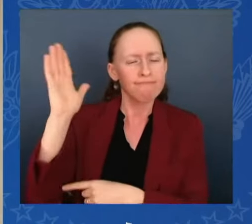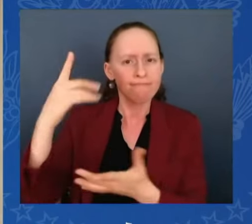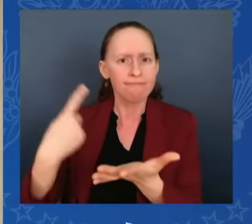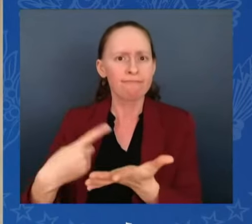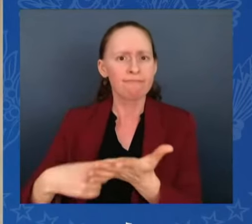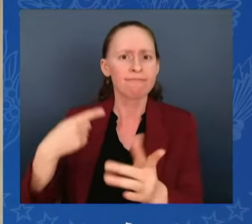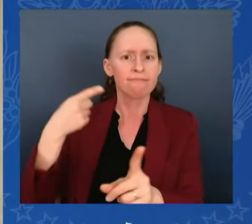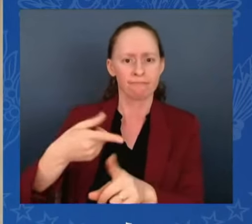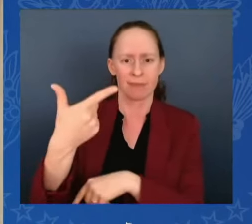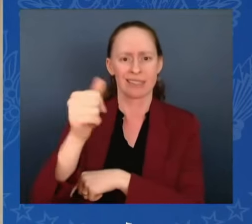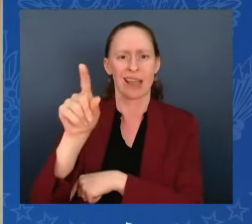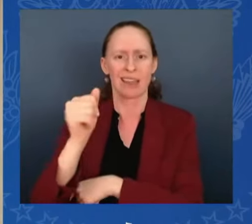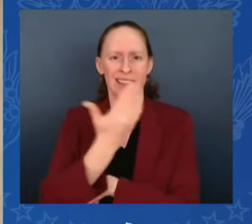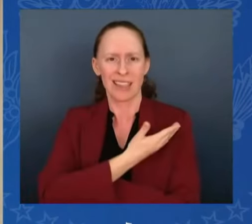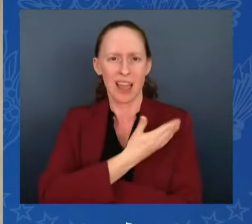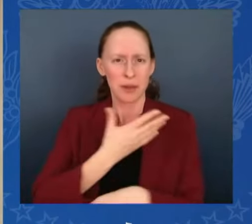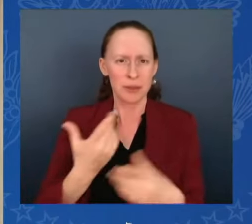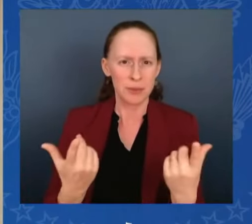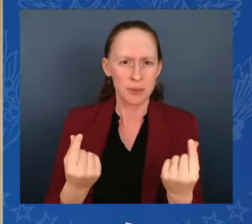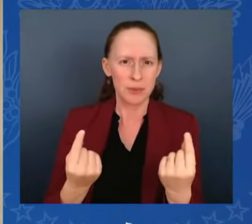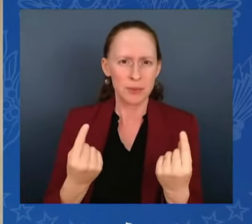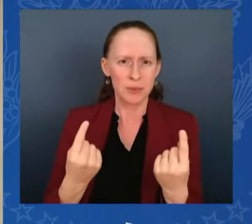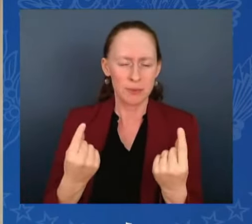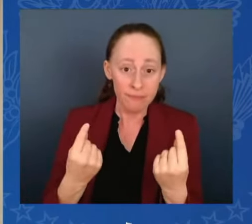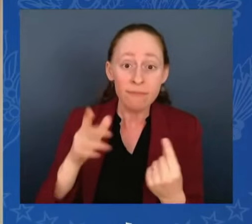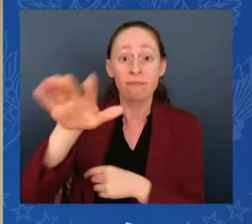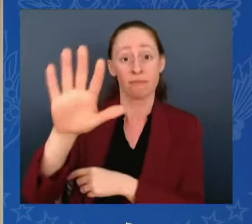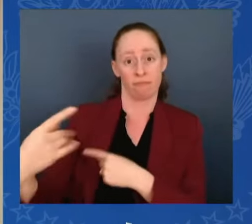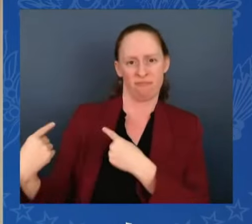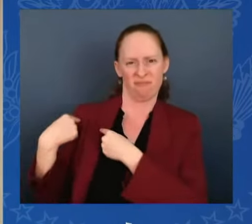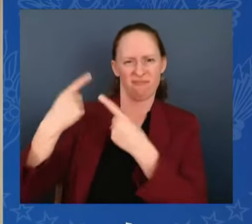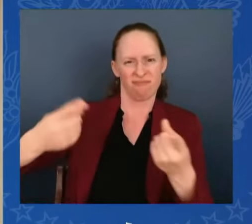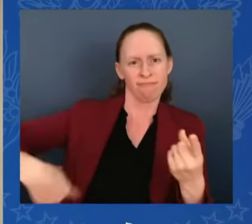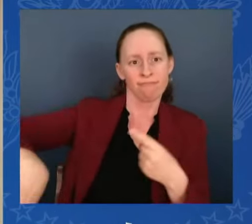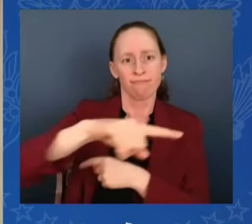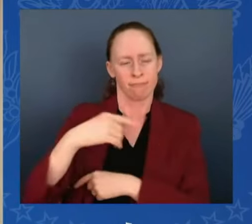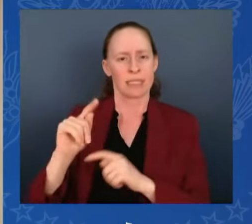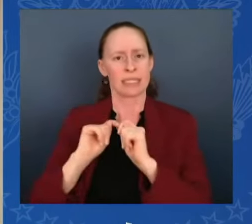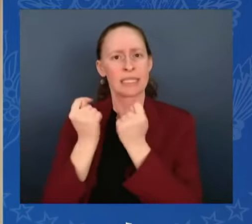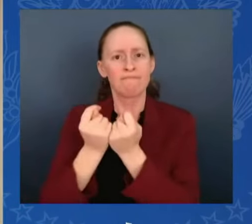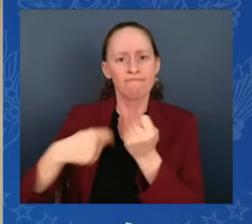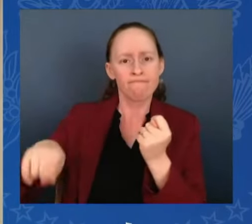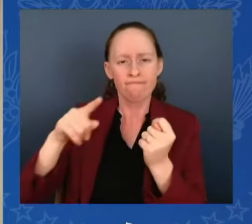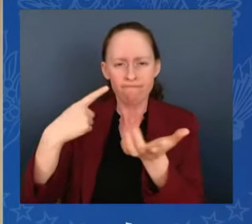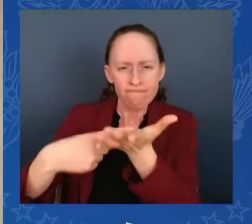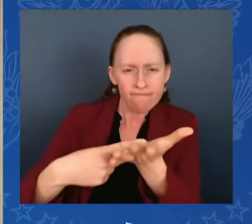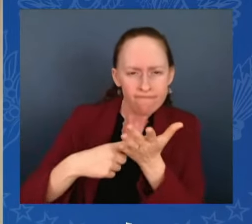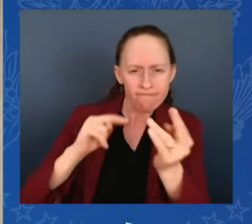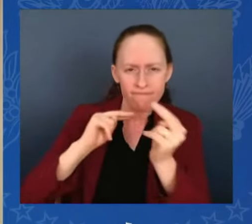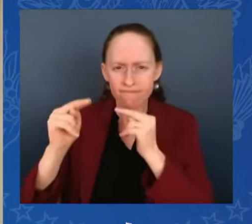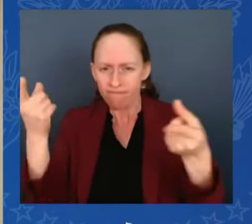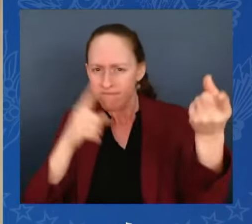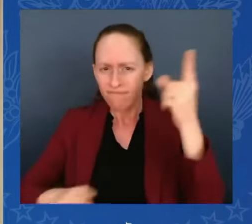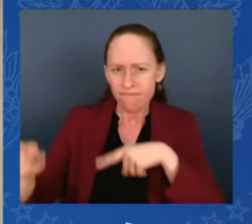negotiators, the foreign policy and intelligence community and the like, have been relentlessly focused not just on a